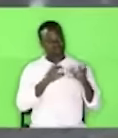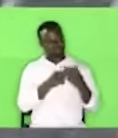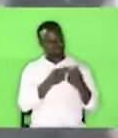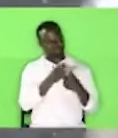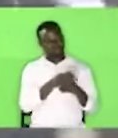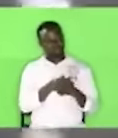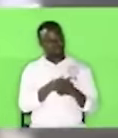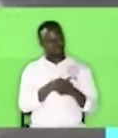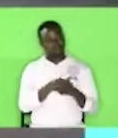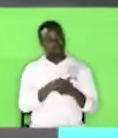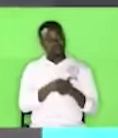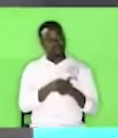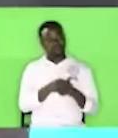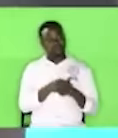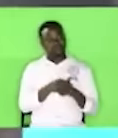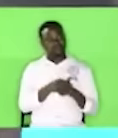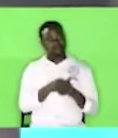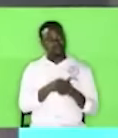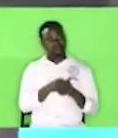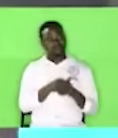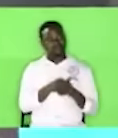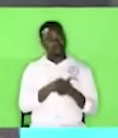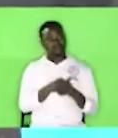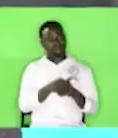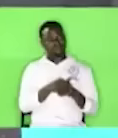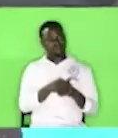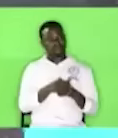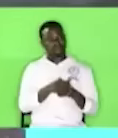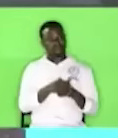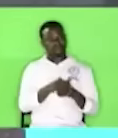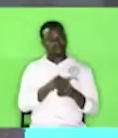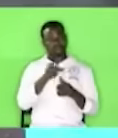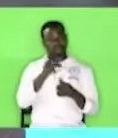was where our assembly was at Ahinsai in Kumasi